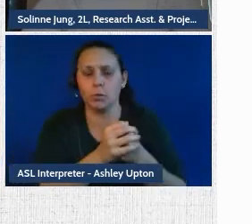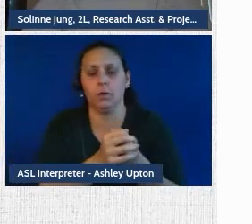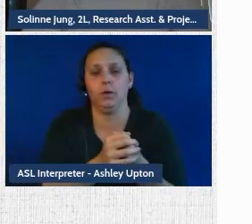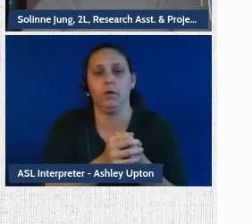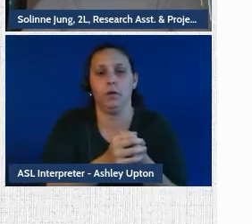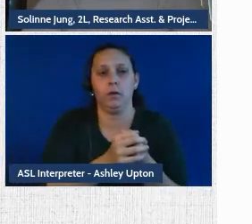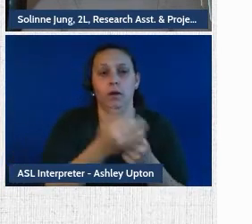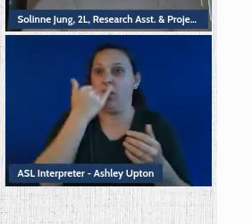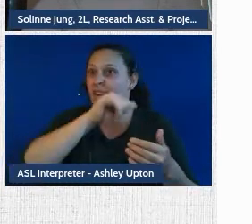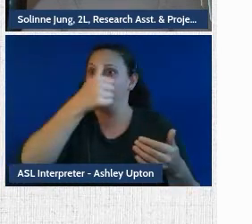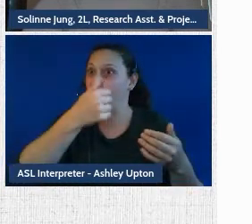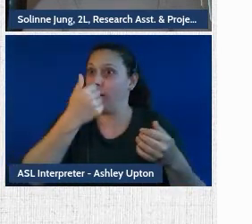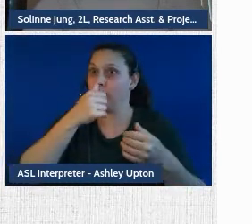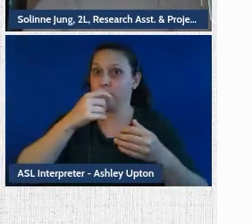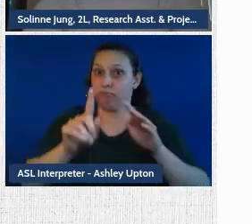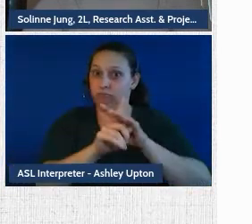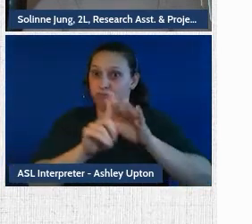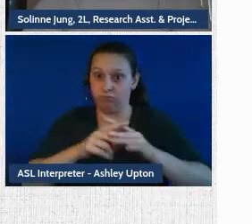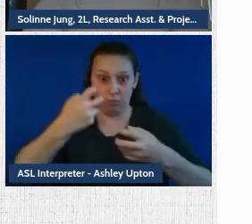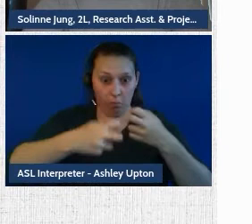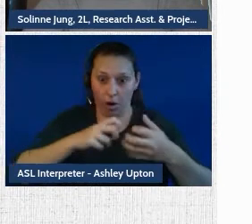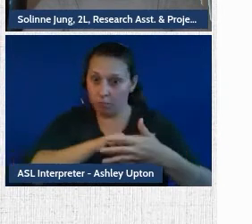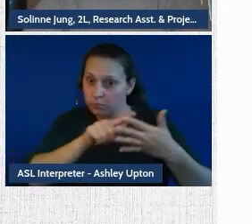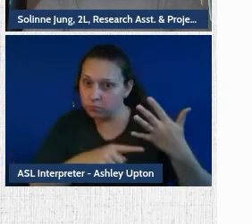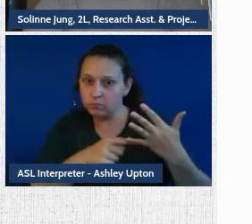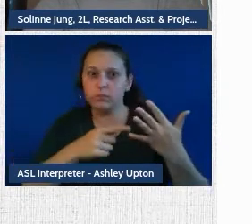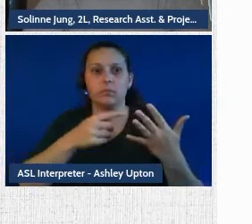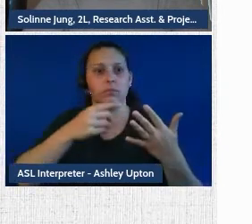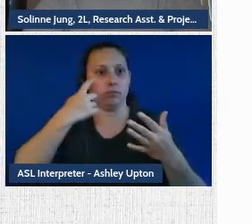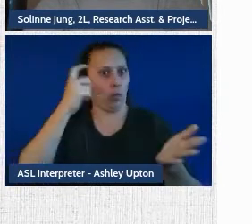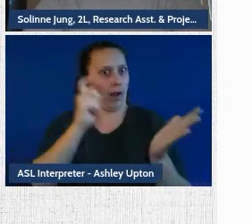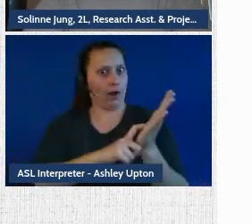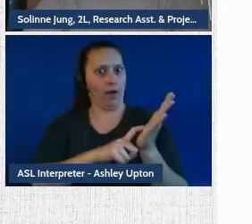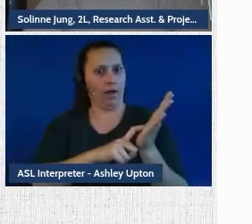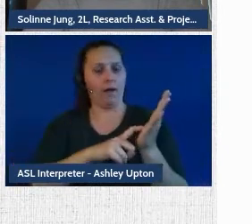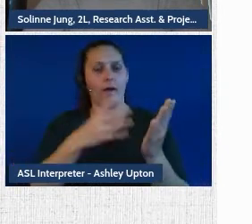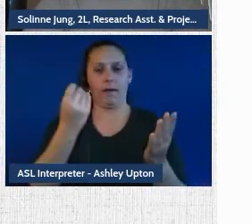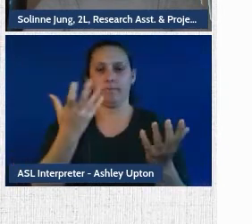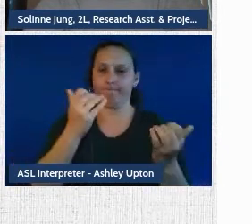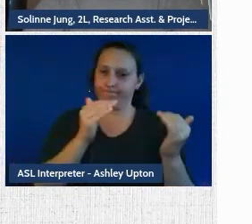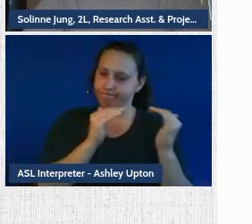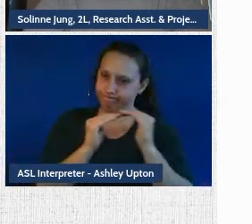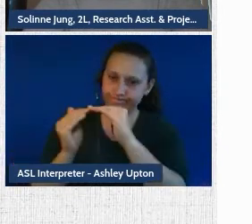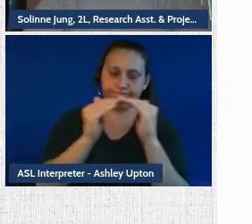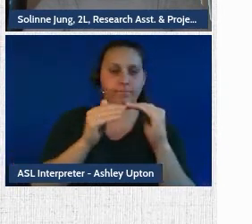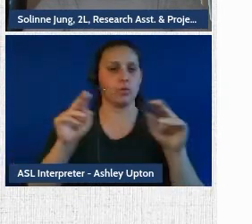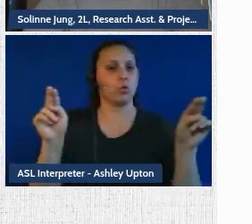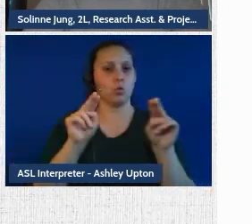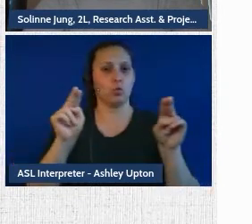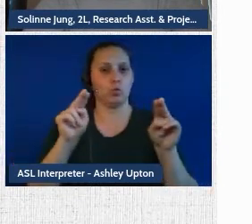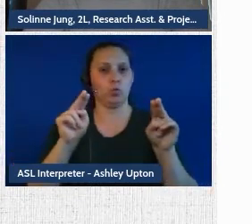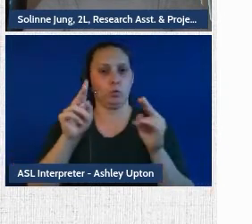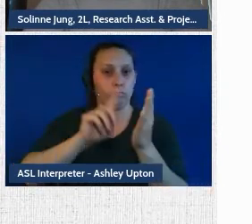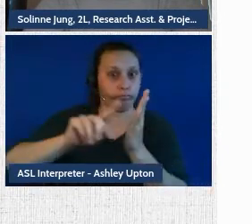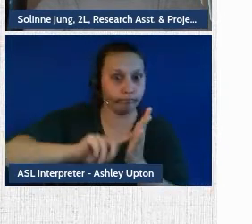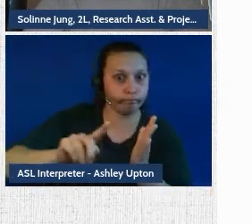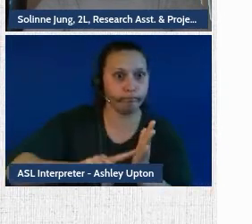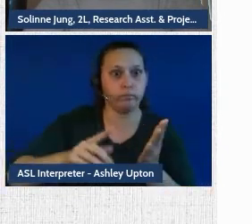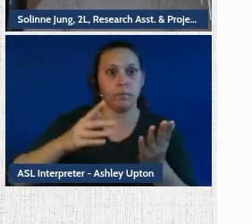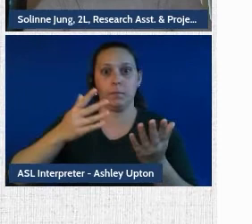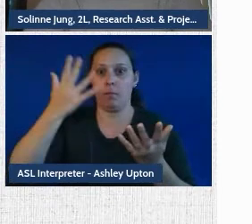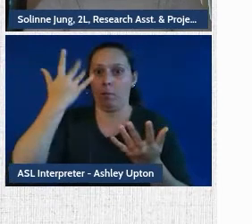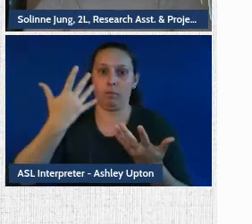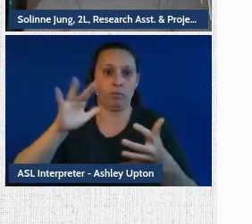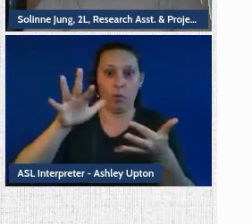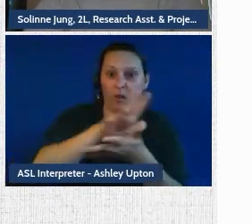maybe any other issues going on in the workplace. And second, the failure to conduct a fair and neutral investigation process could lead to damages, another